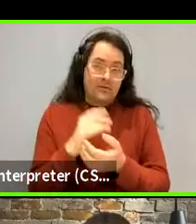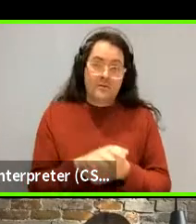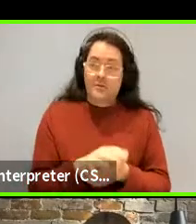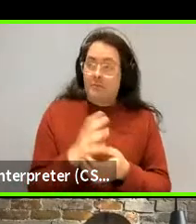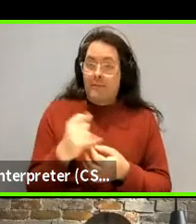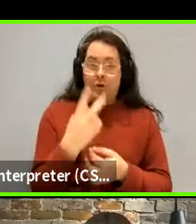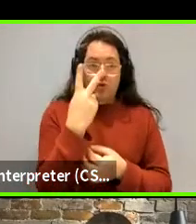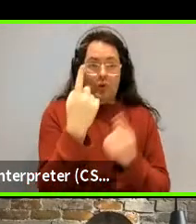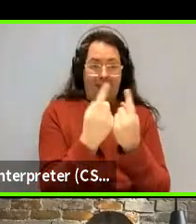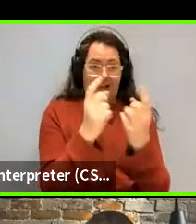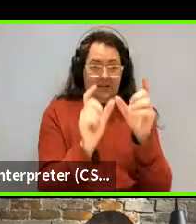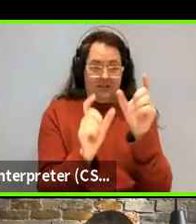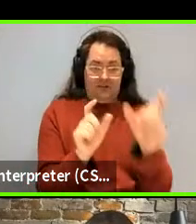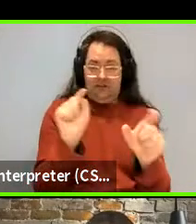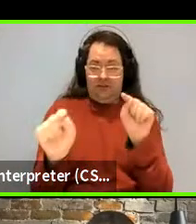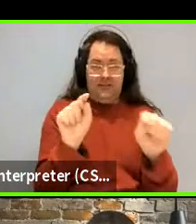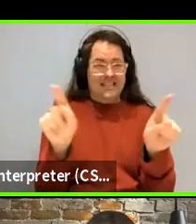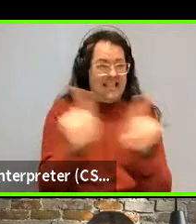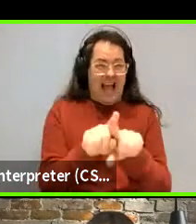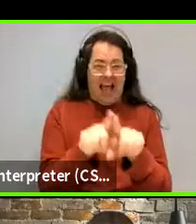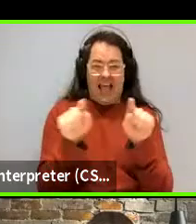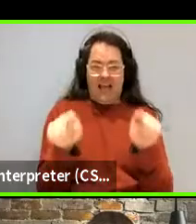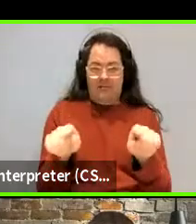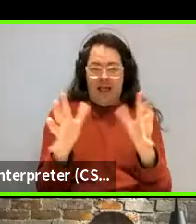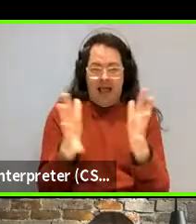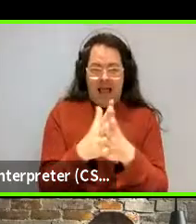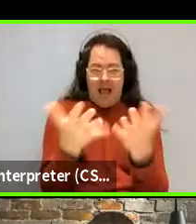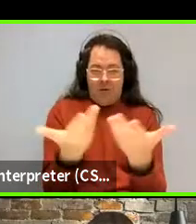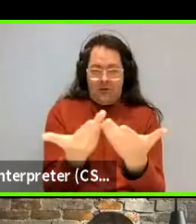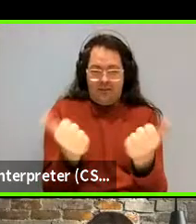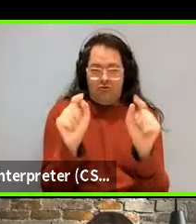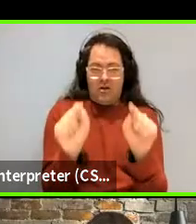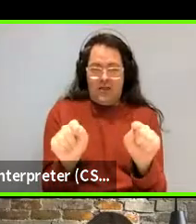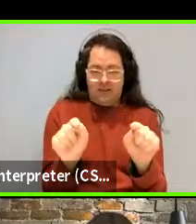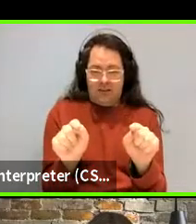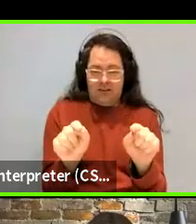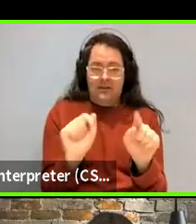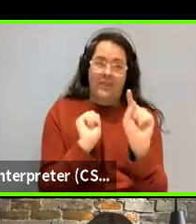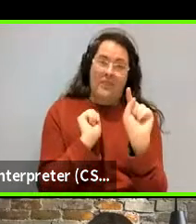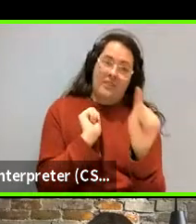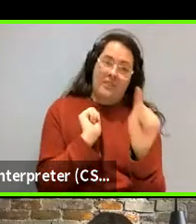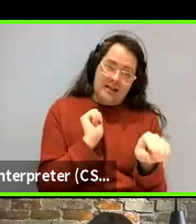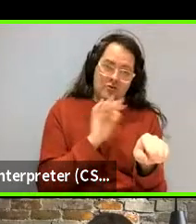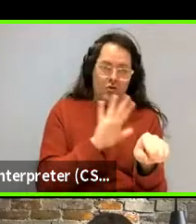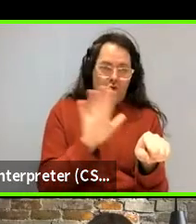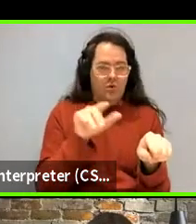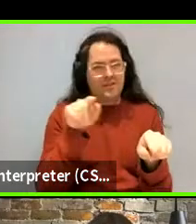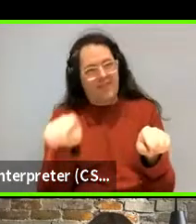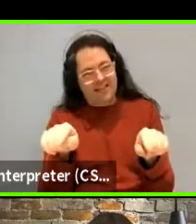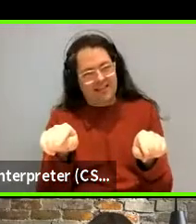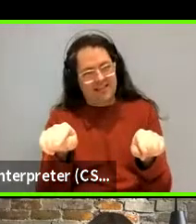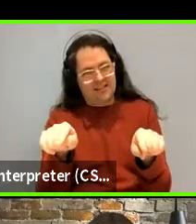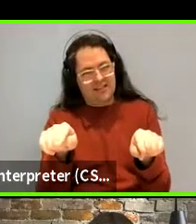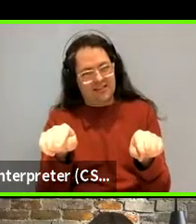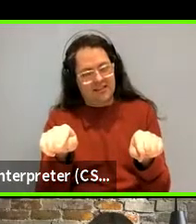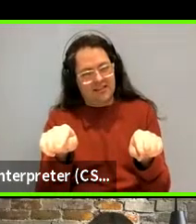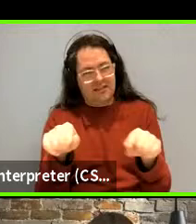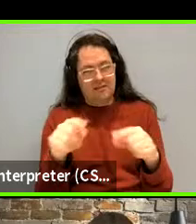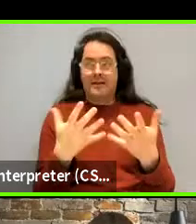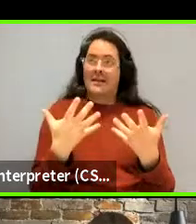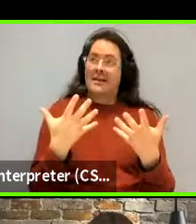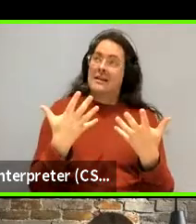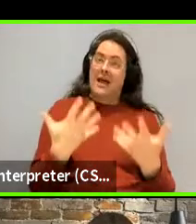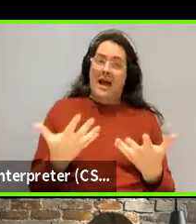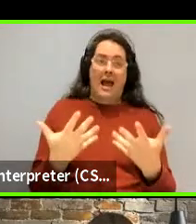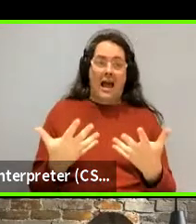objects, which are identical and you need to be able to tell, I need a word to tell you it's this one and not that one. So, you know, in the modern world, that's